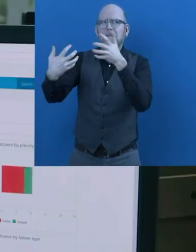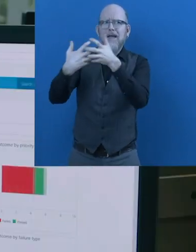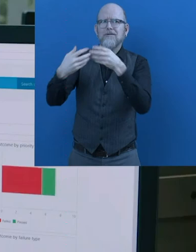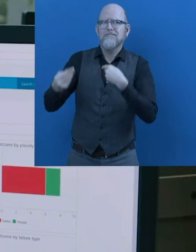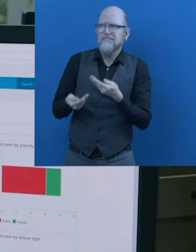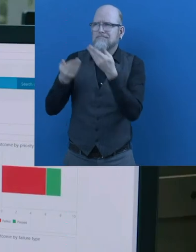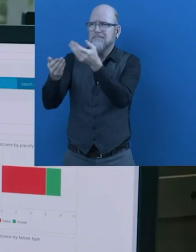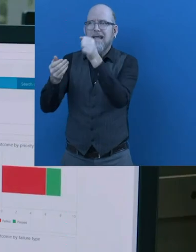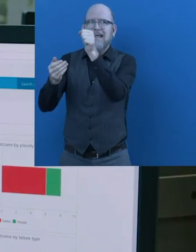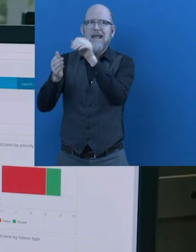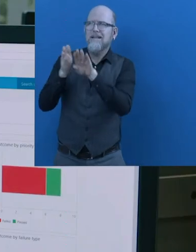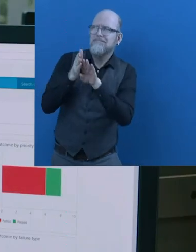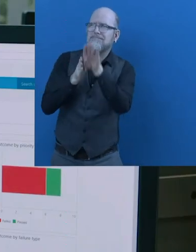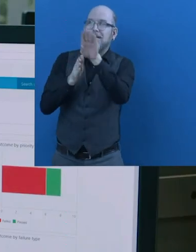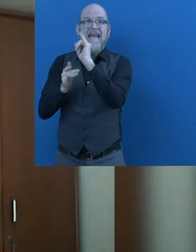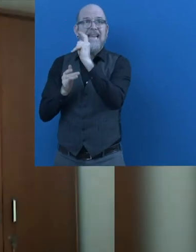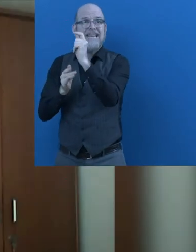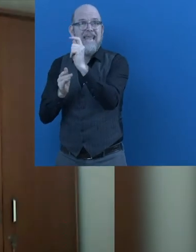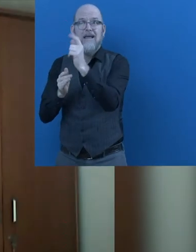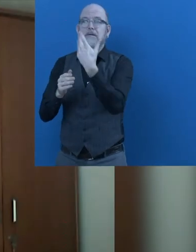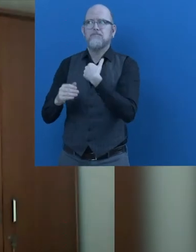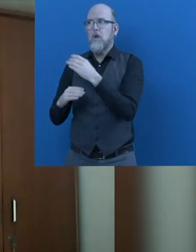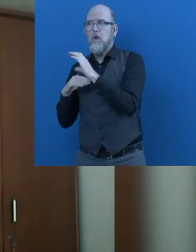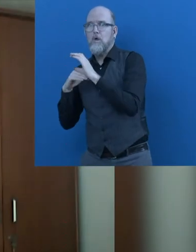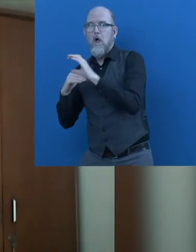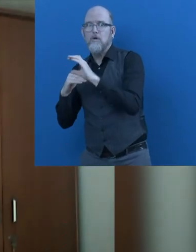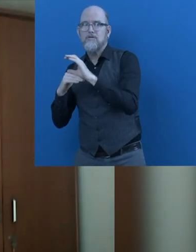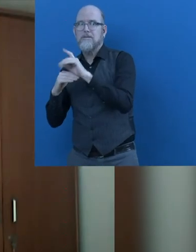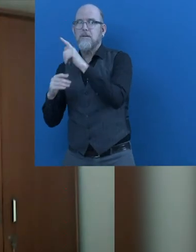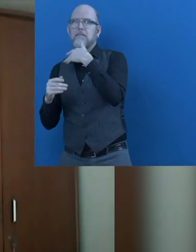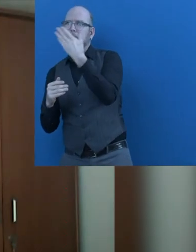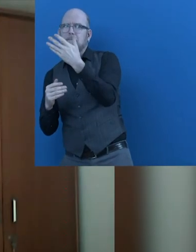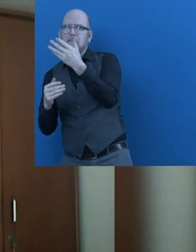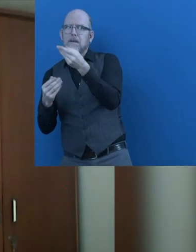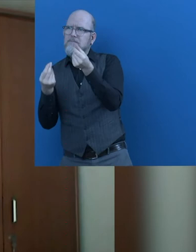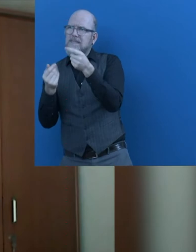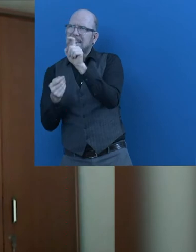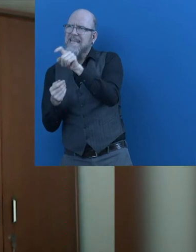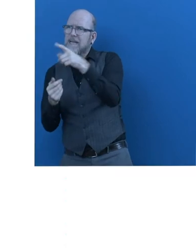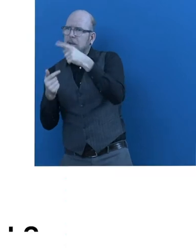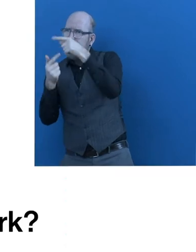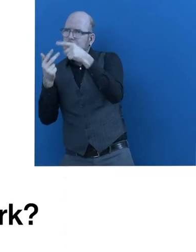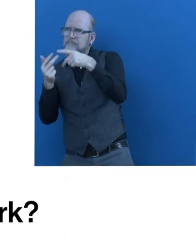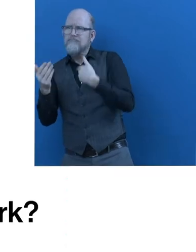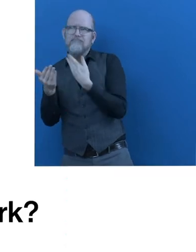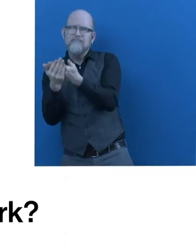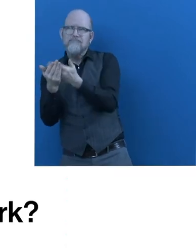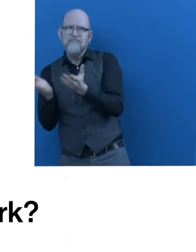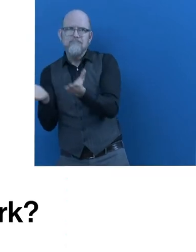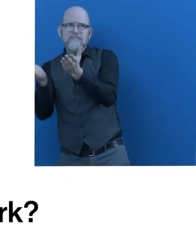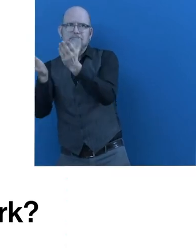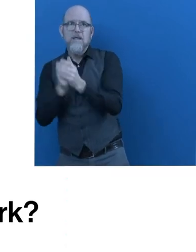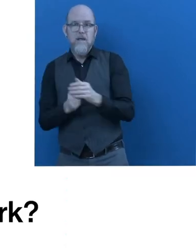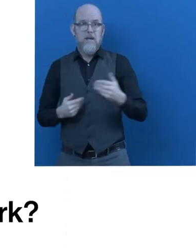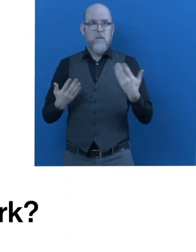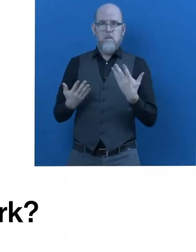we provide the coaching adapted to the specific needs of our consultants. How does Passwork work?